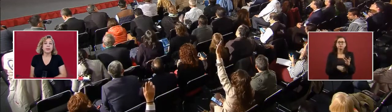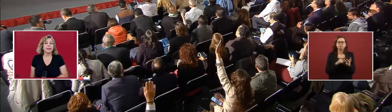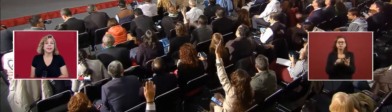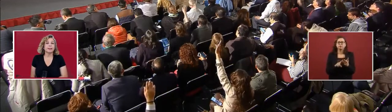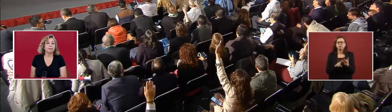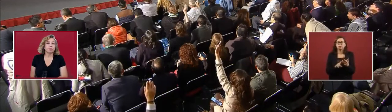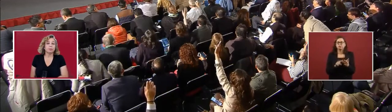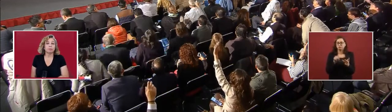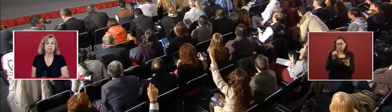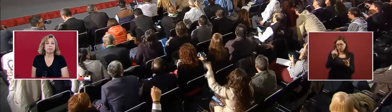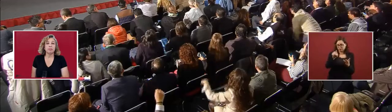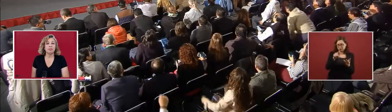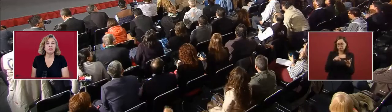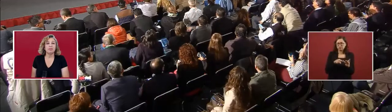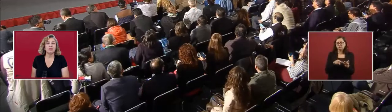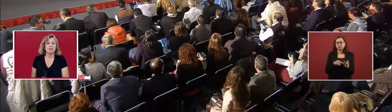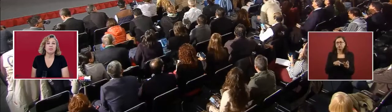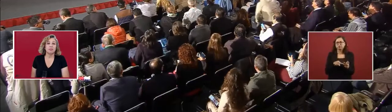There is one here.